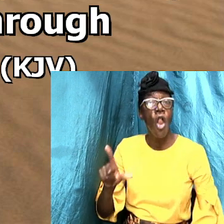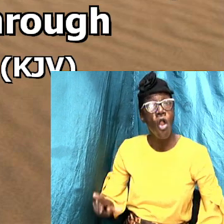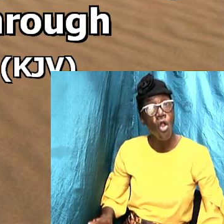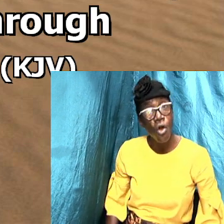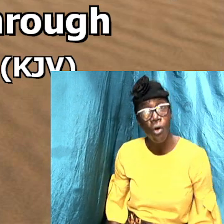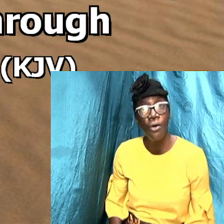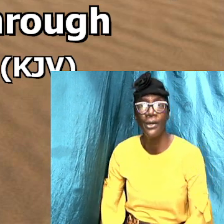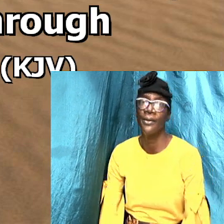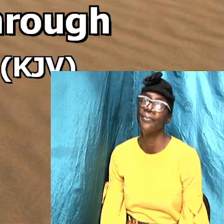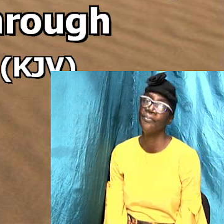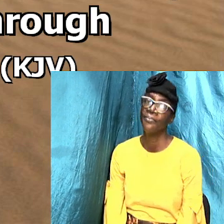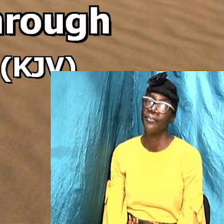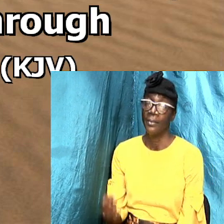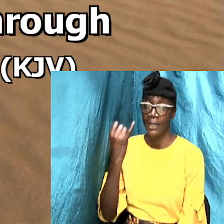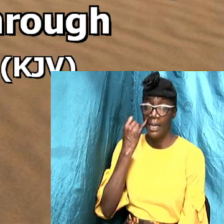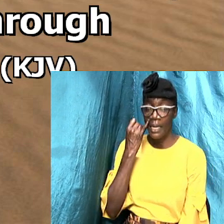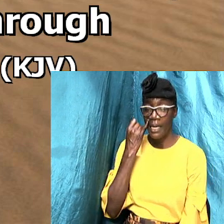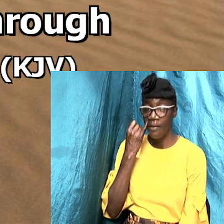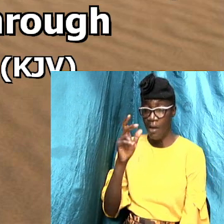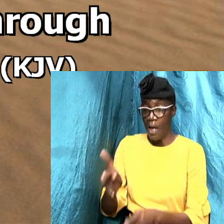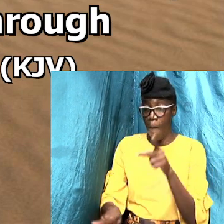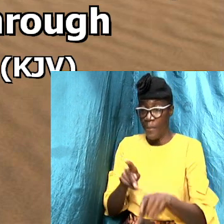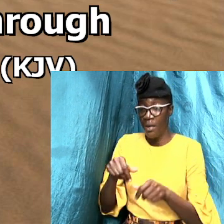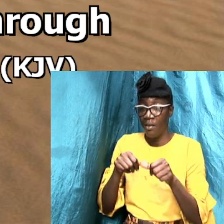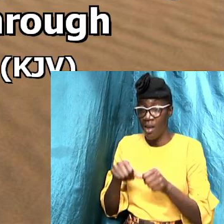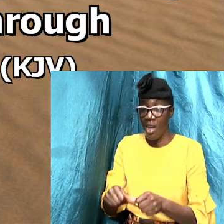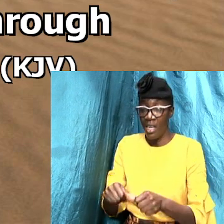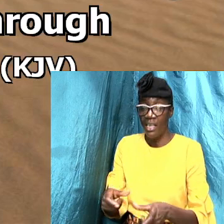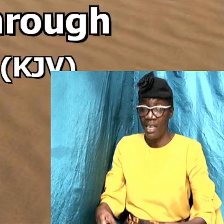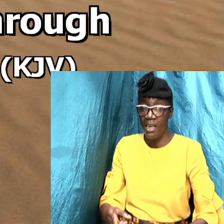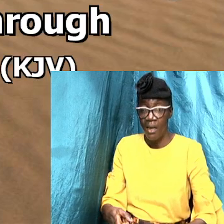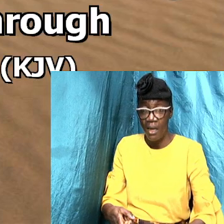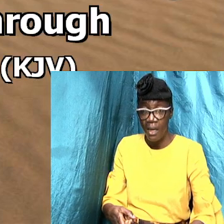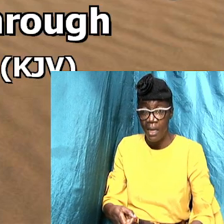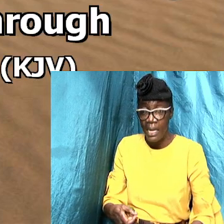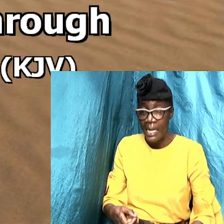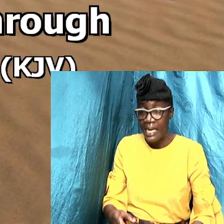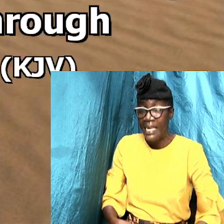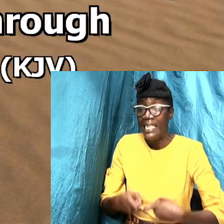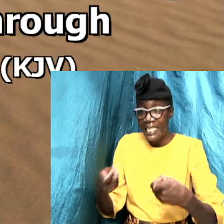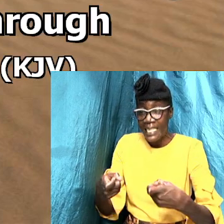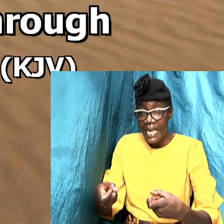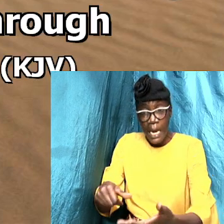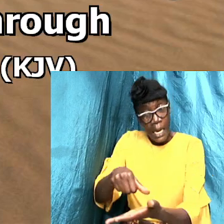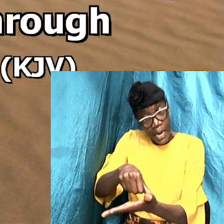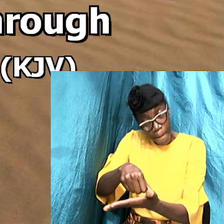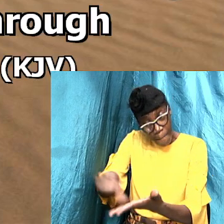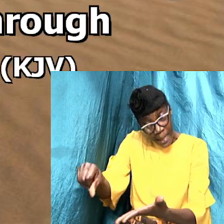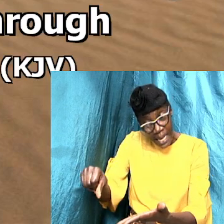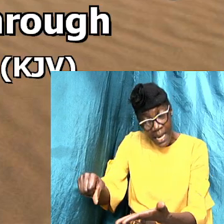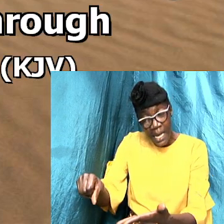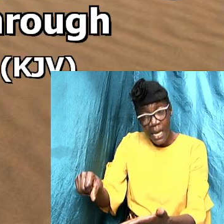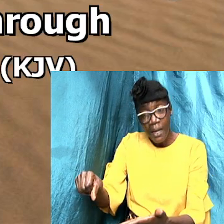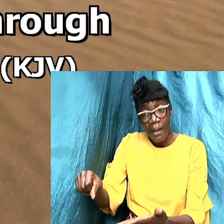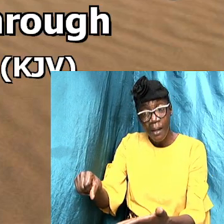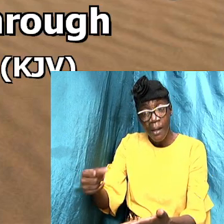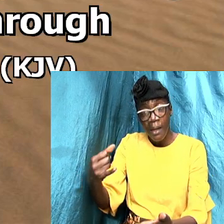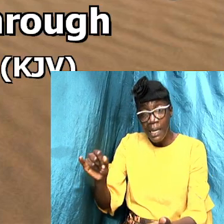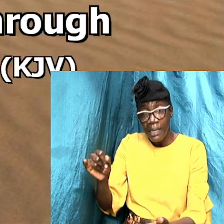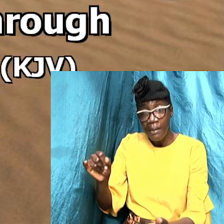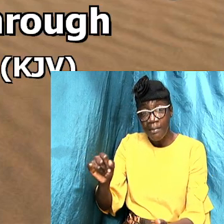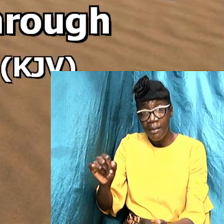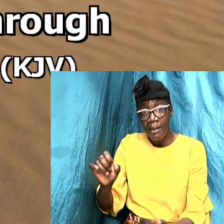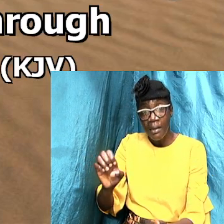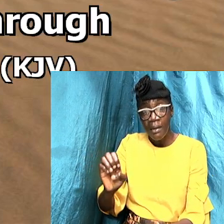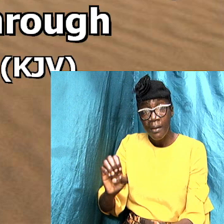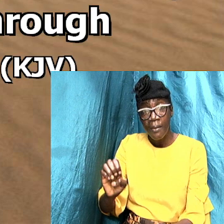So, if persons continue in their sin, the pay that you're going to get for that is eternal